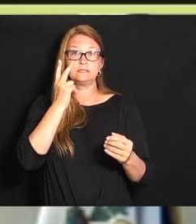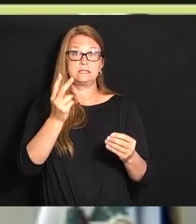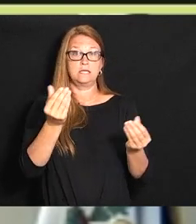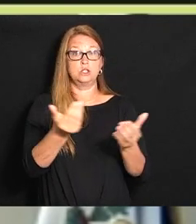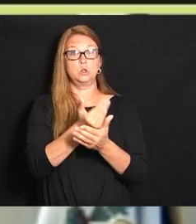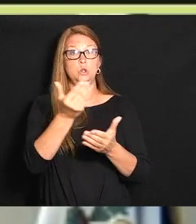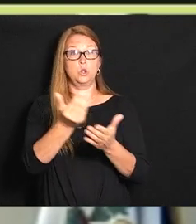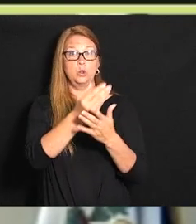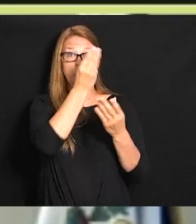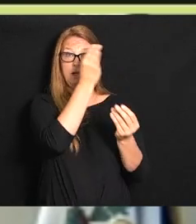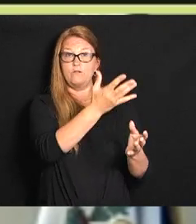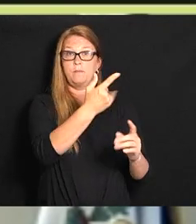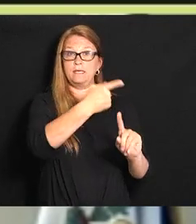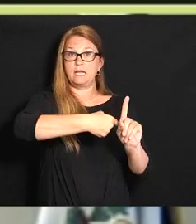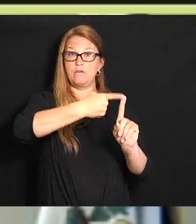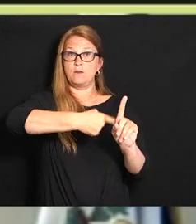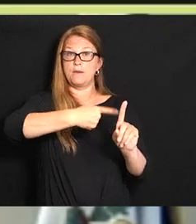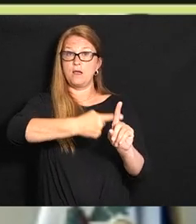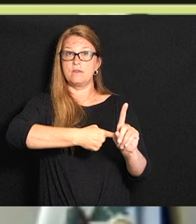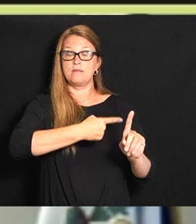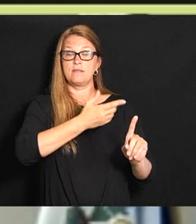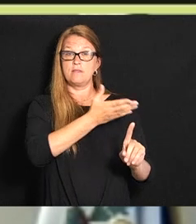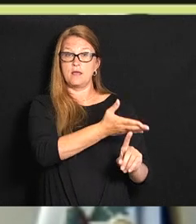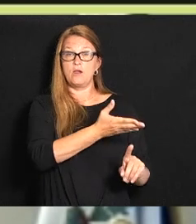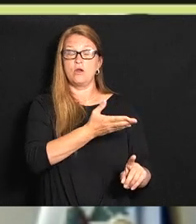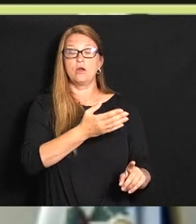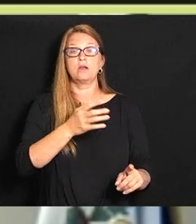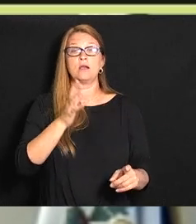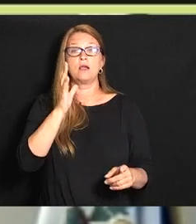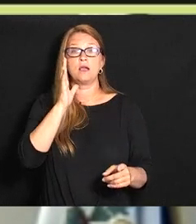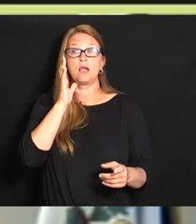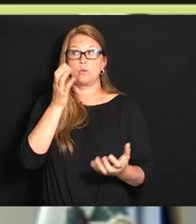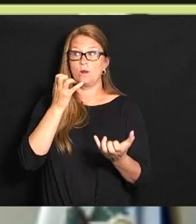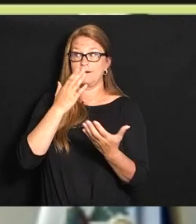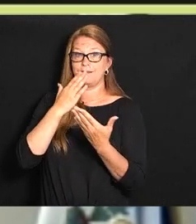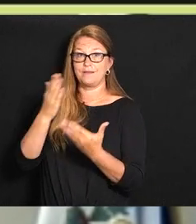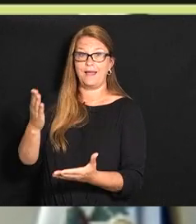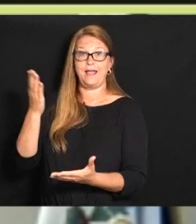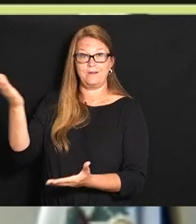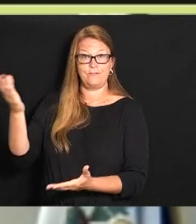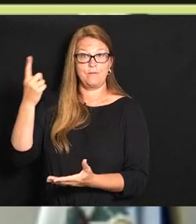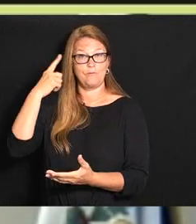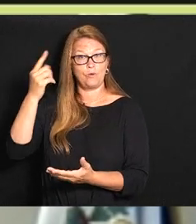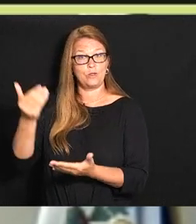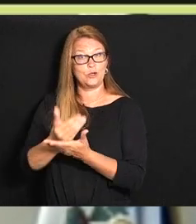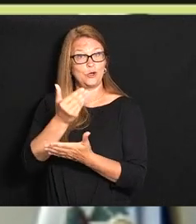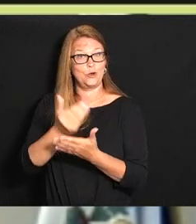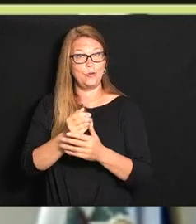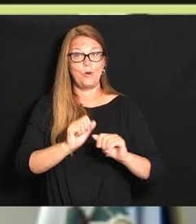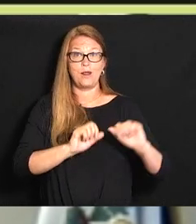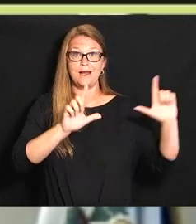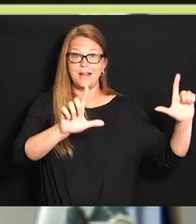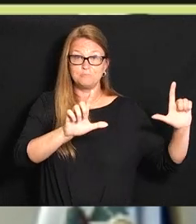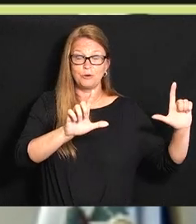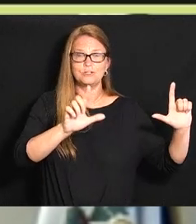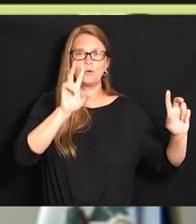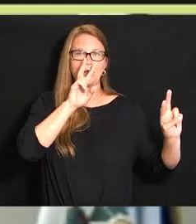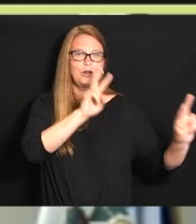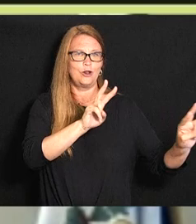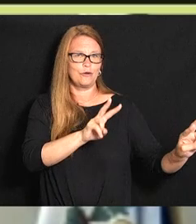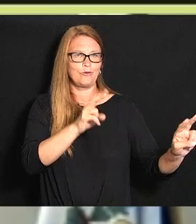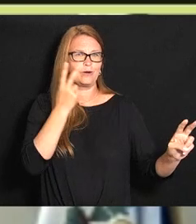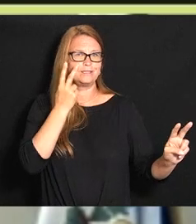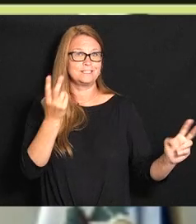we welcome feedback with regard to that dashboard and we'll look forward to suggested